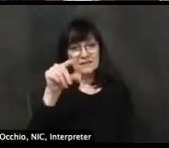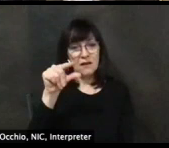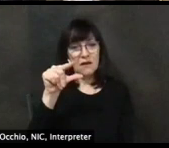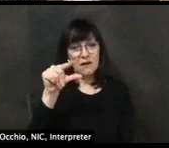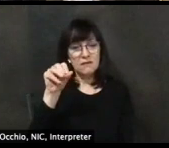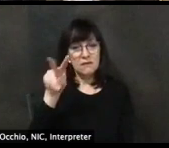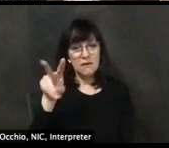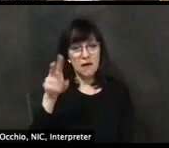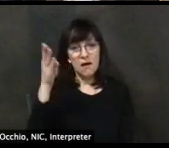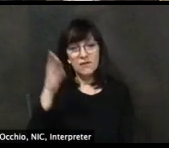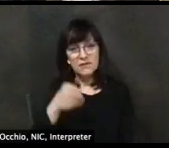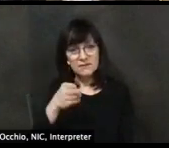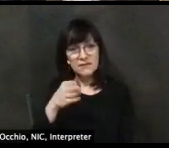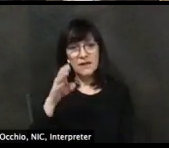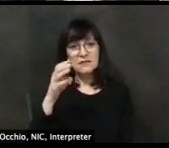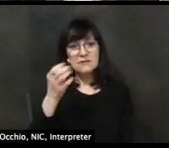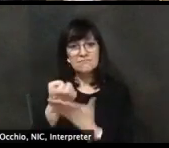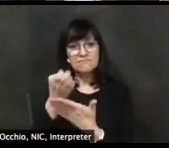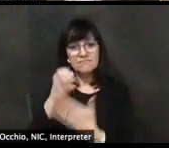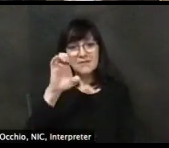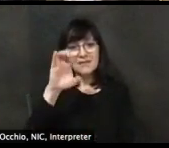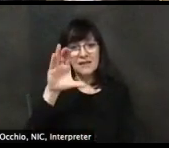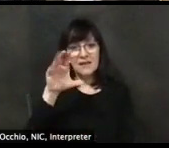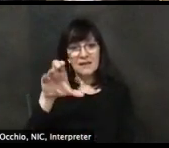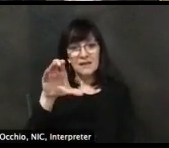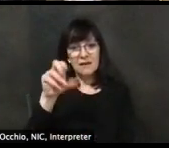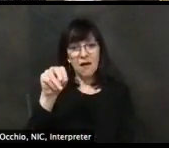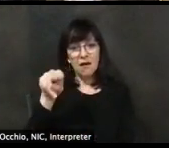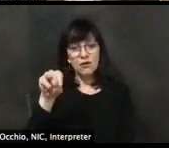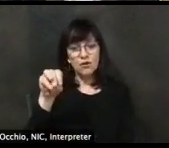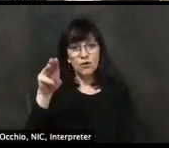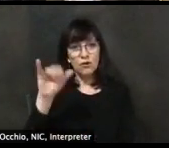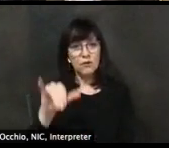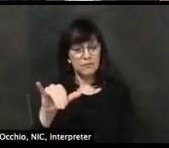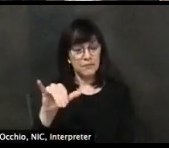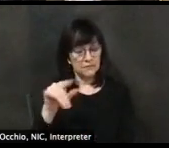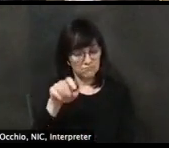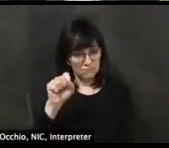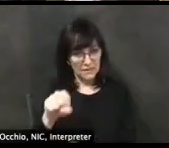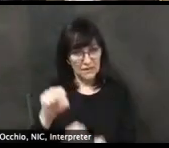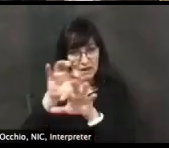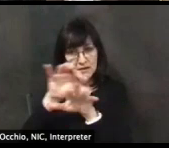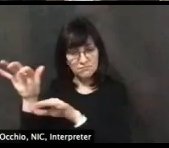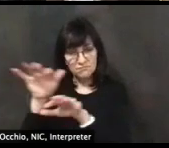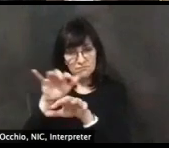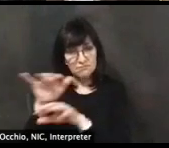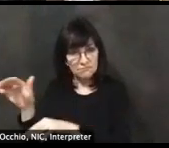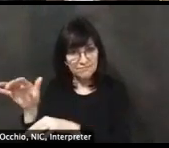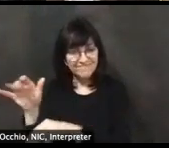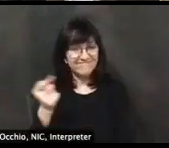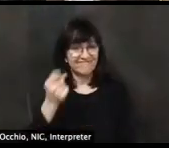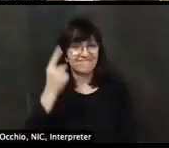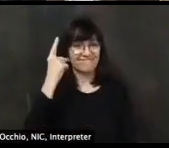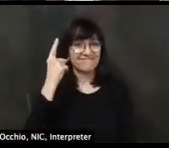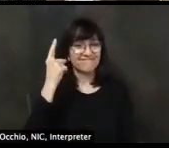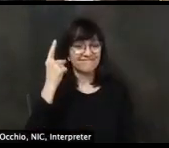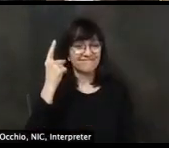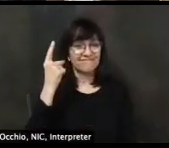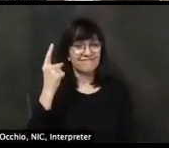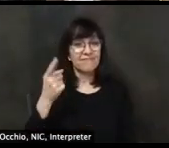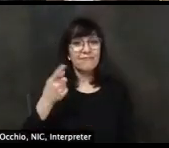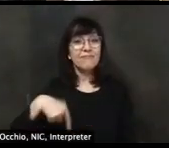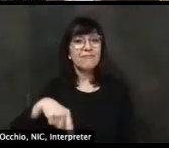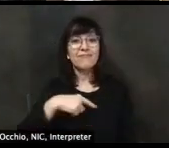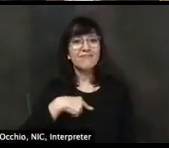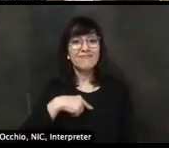be completed that you can fill out on the bottom of the site. Given we know that this is not a traditional format where we can directly call on